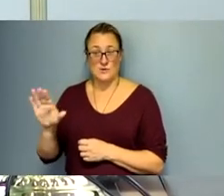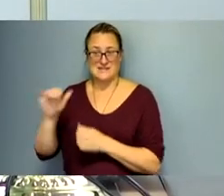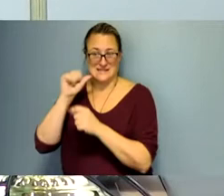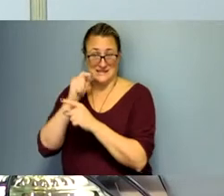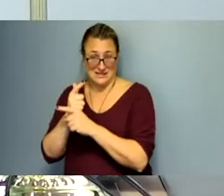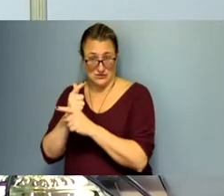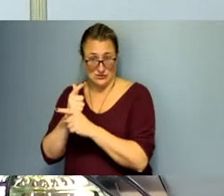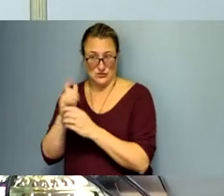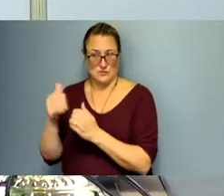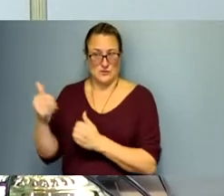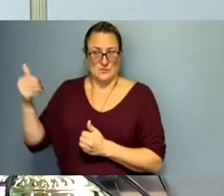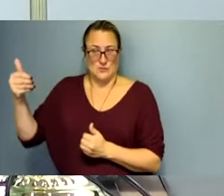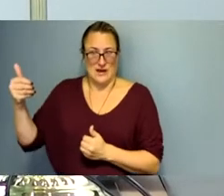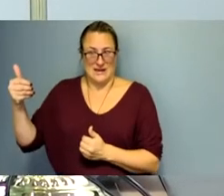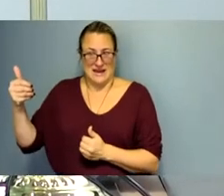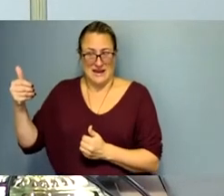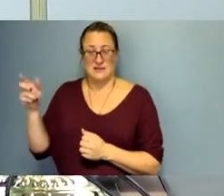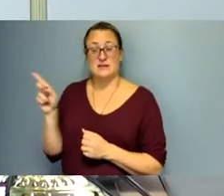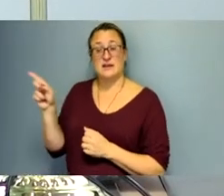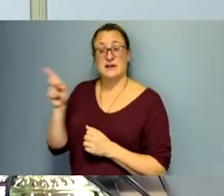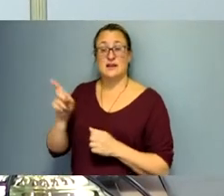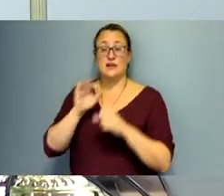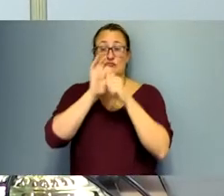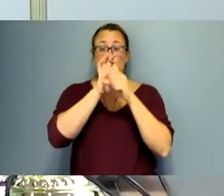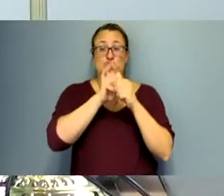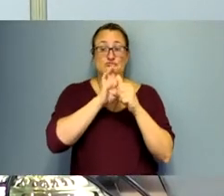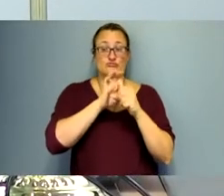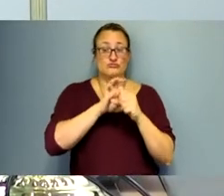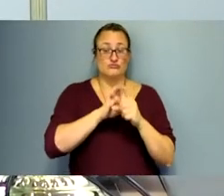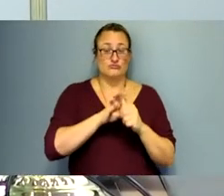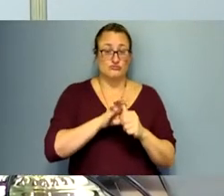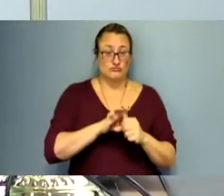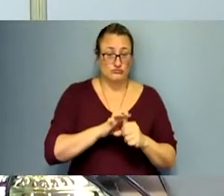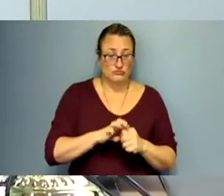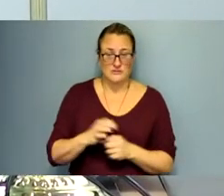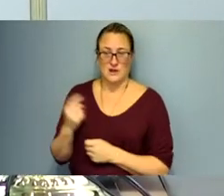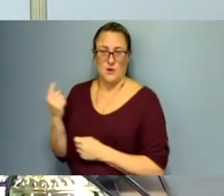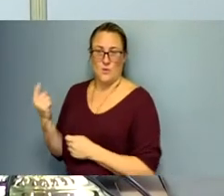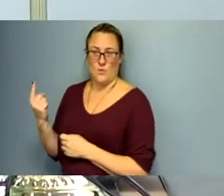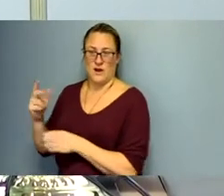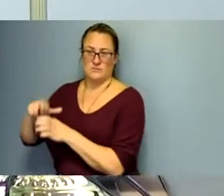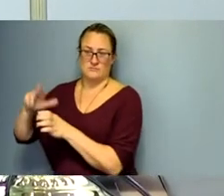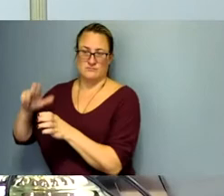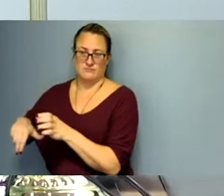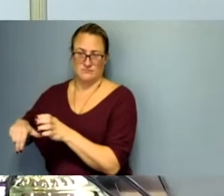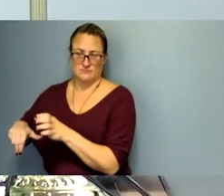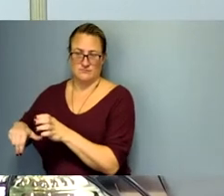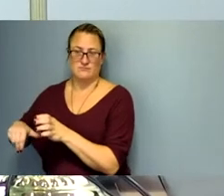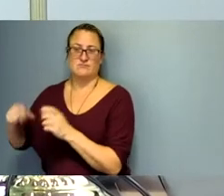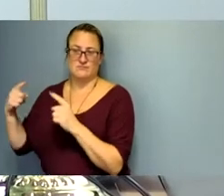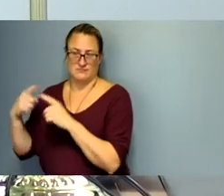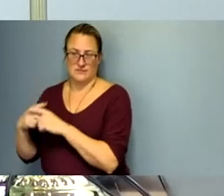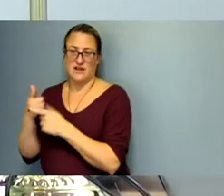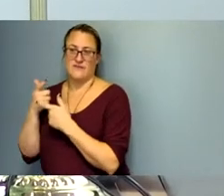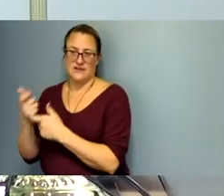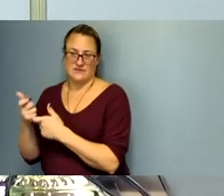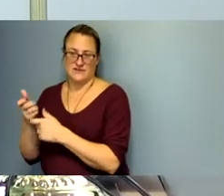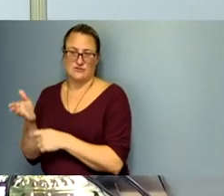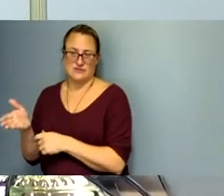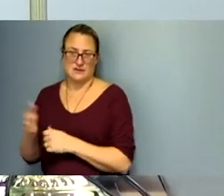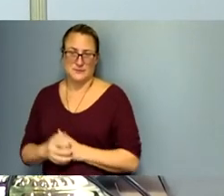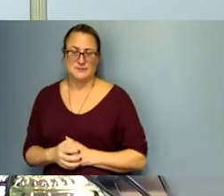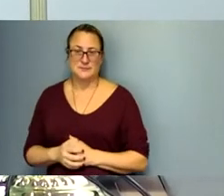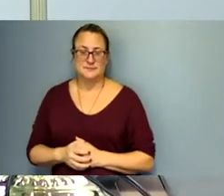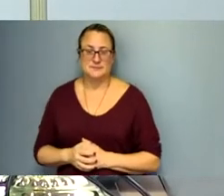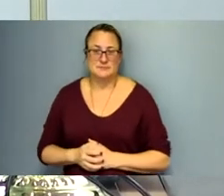so he's able to vote on the overwhelming majority of them without having conflict of interest. then obviously we'll vote on the